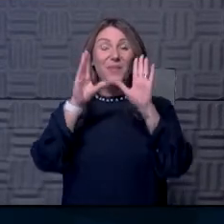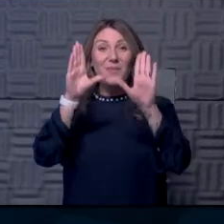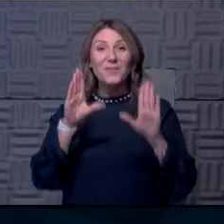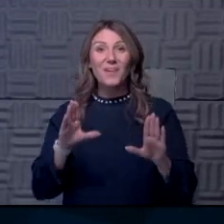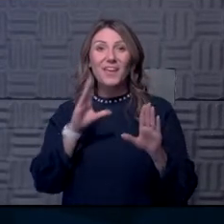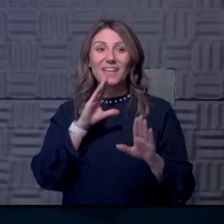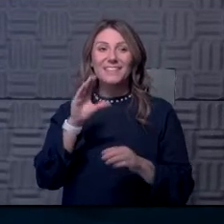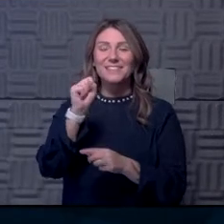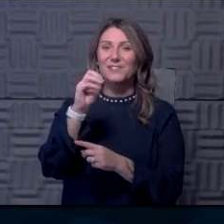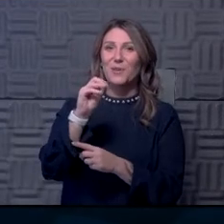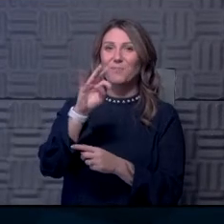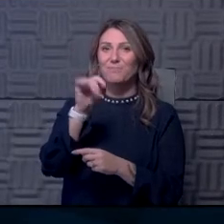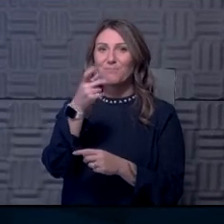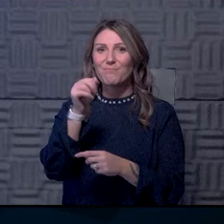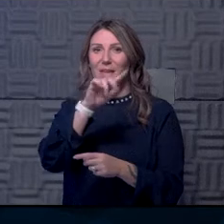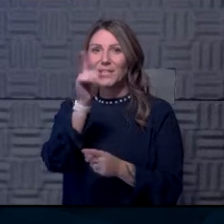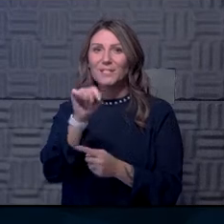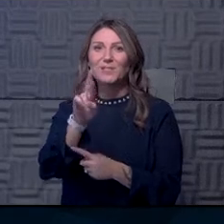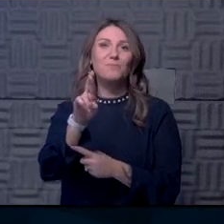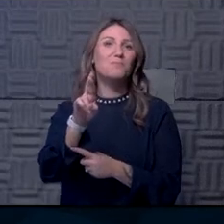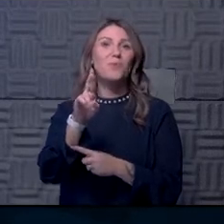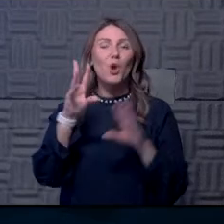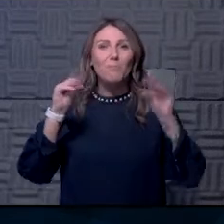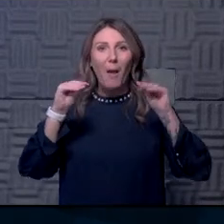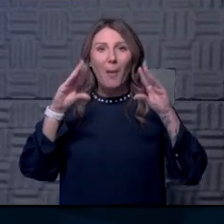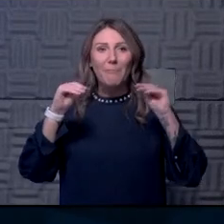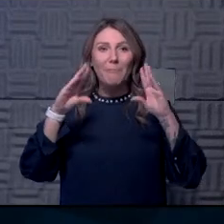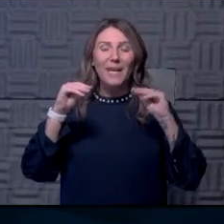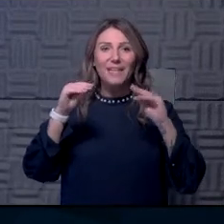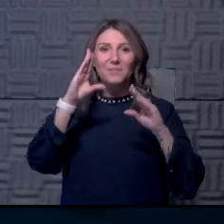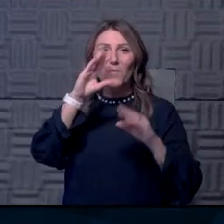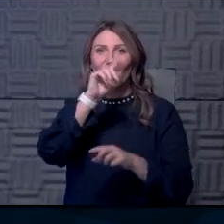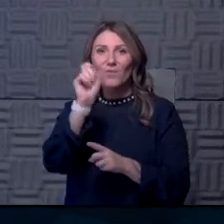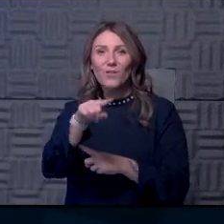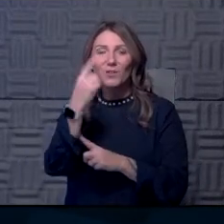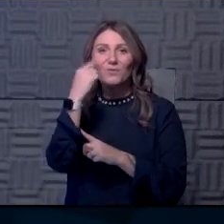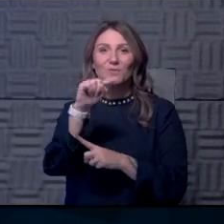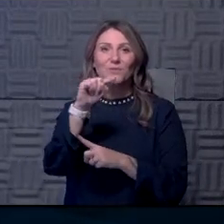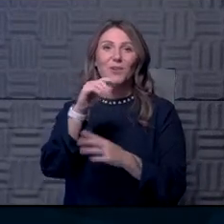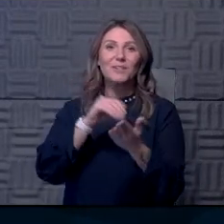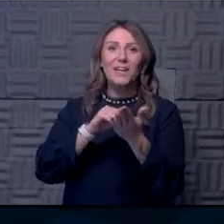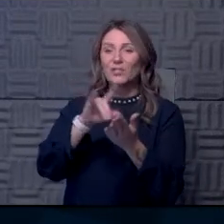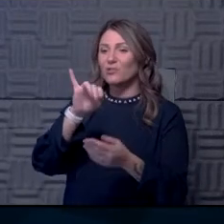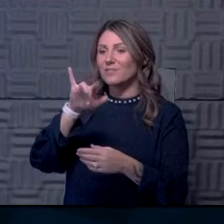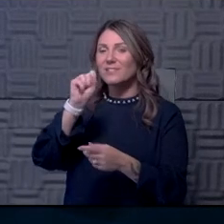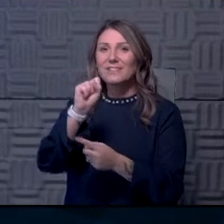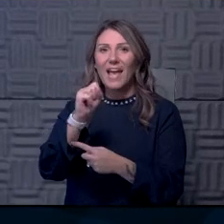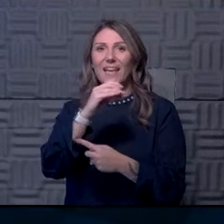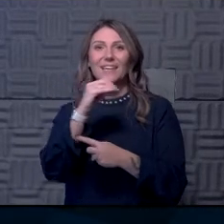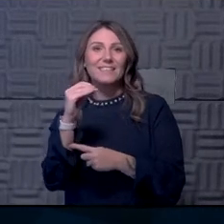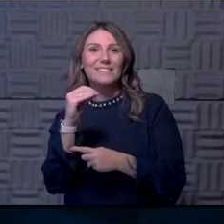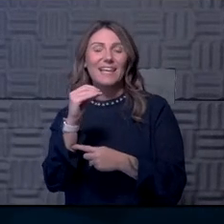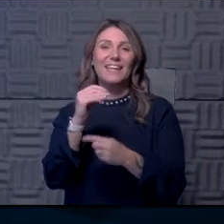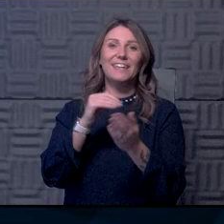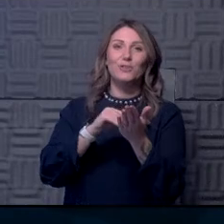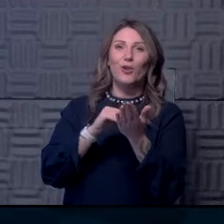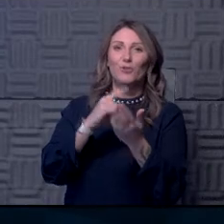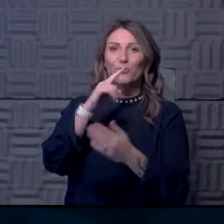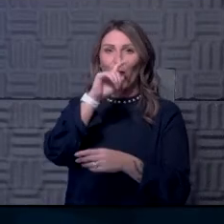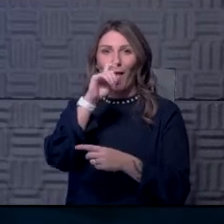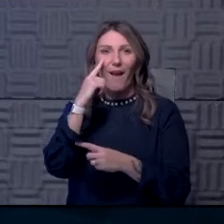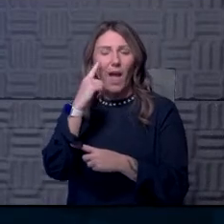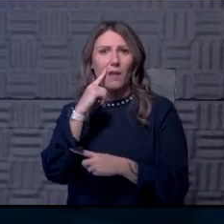the Messner puppets Hunter and Scout will have questions for Dr. Stites and Hawkeye. Hunter and Scout, uh, have quite a following